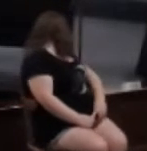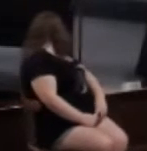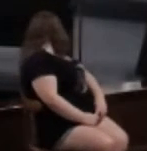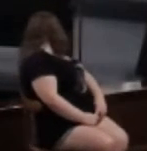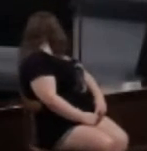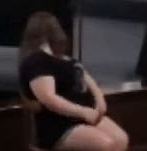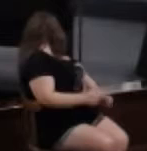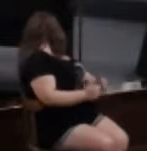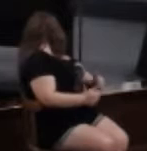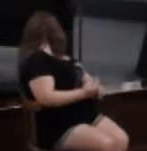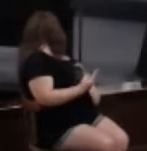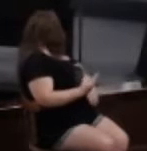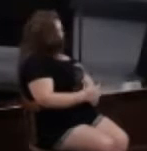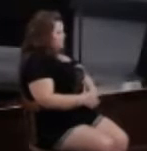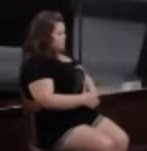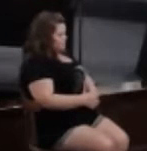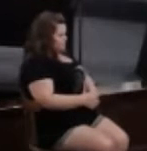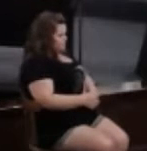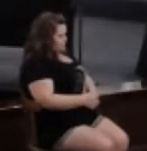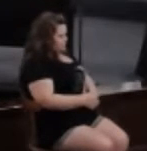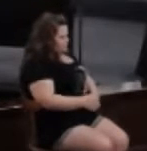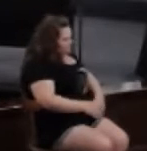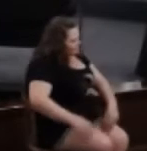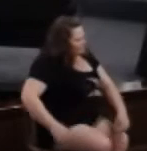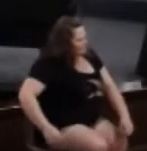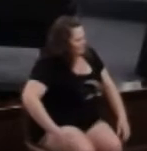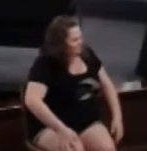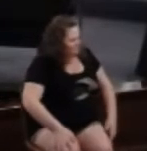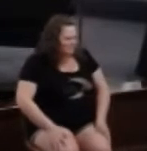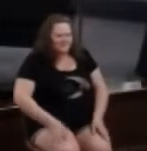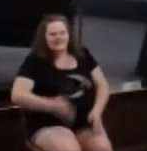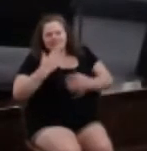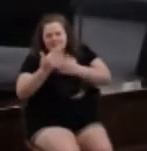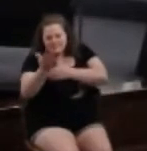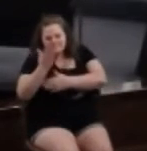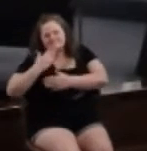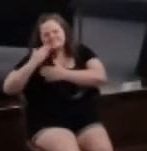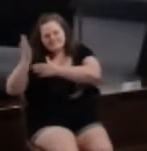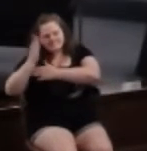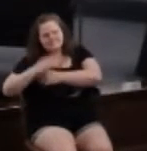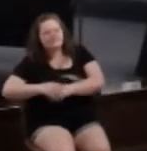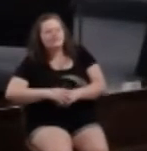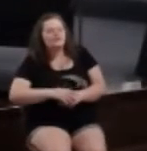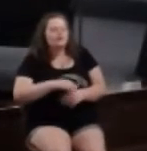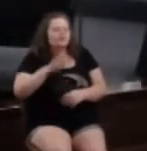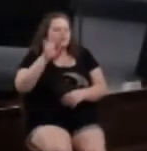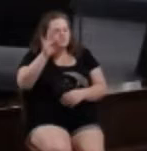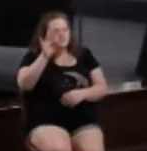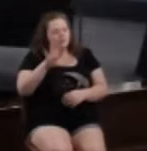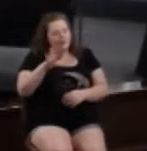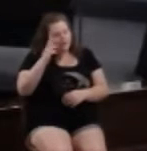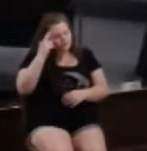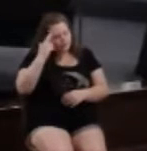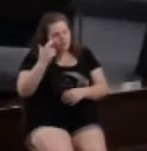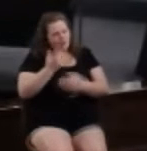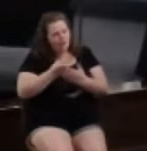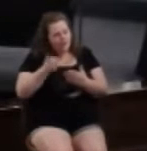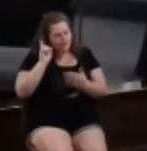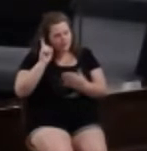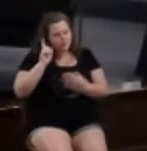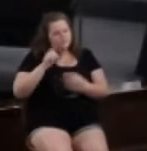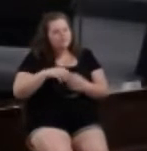it's a bit warm morning so pastor Ron last week